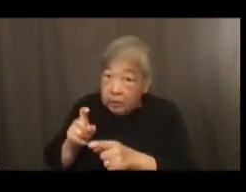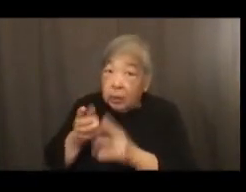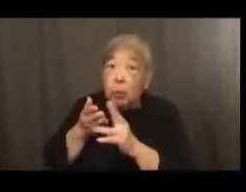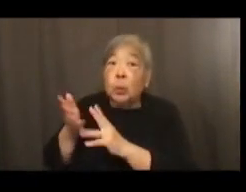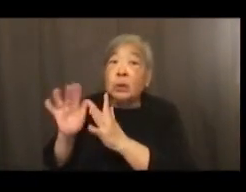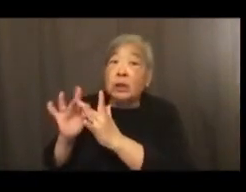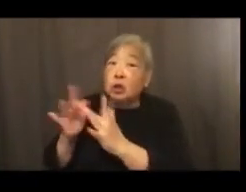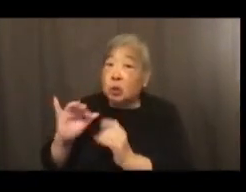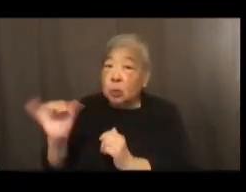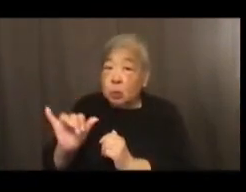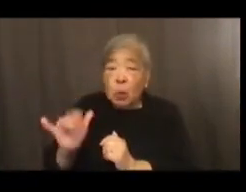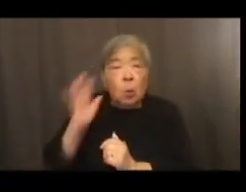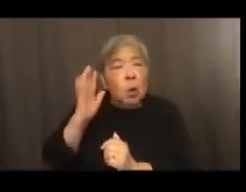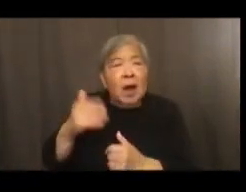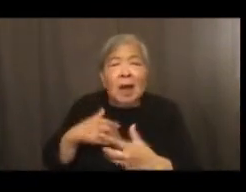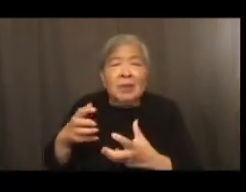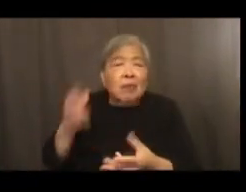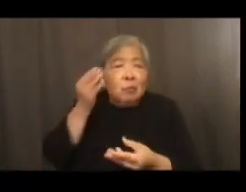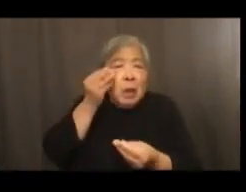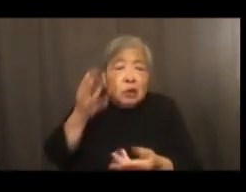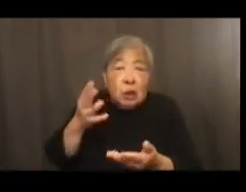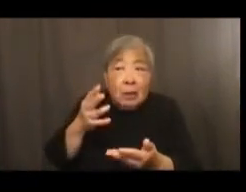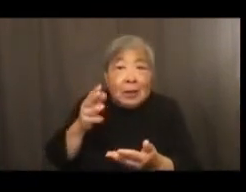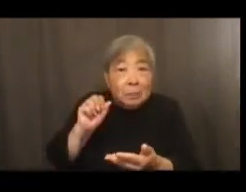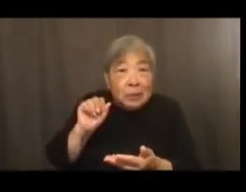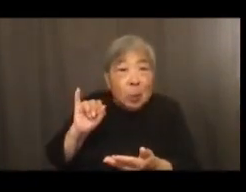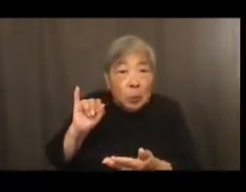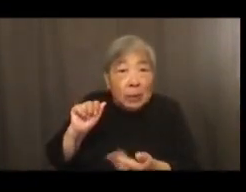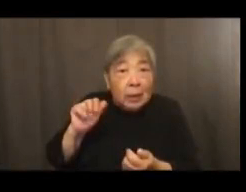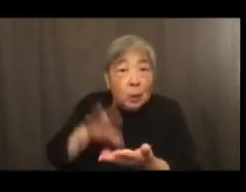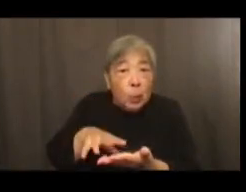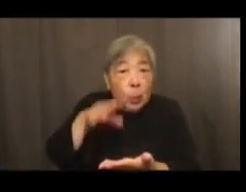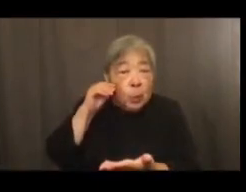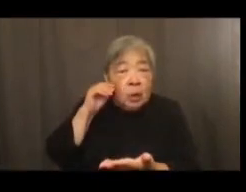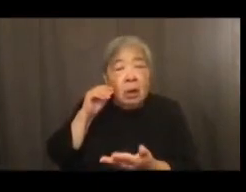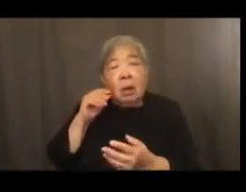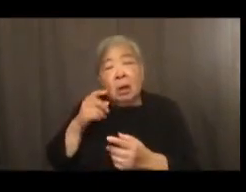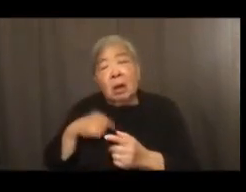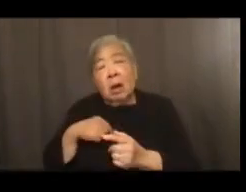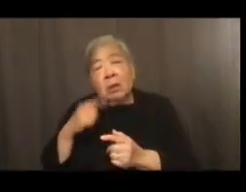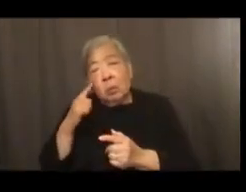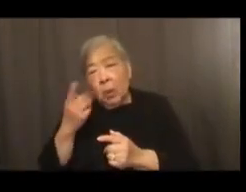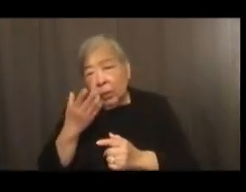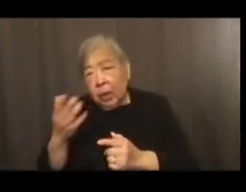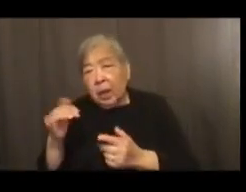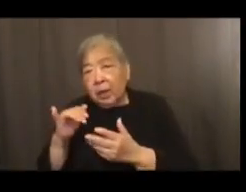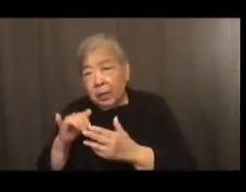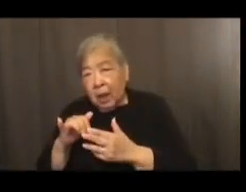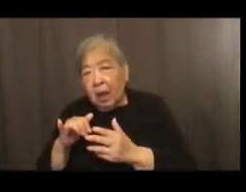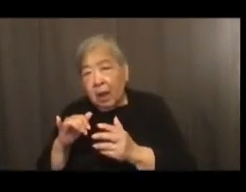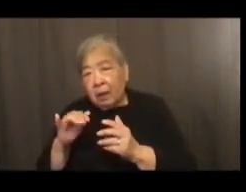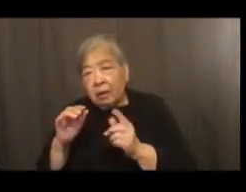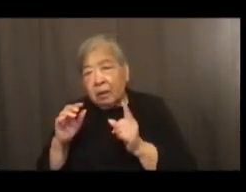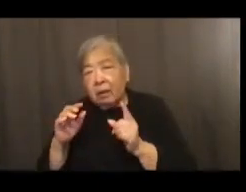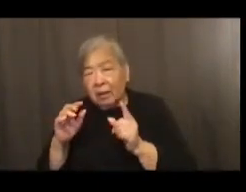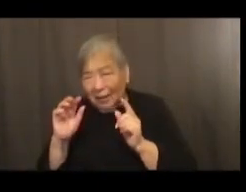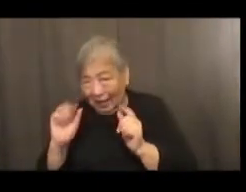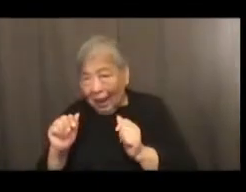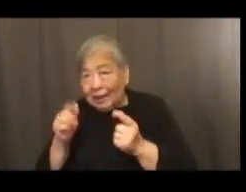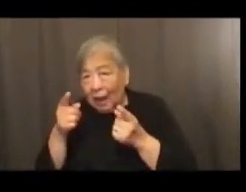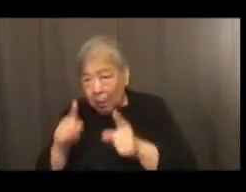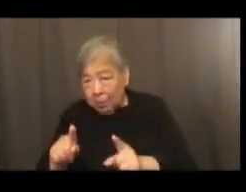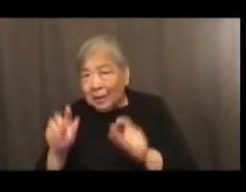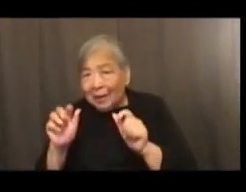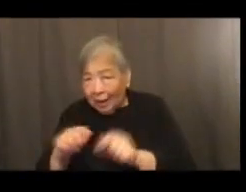lot of information that the Smithsonian can learn. And I think one of the things that can be brought about and understood is